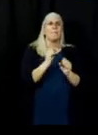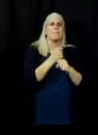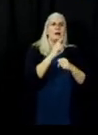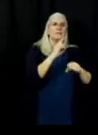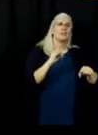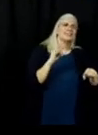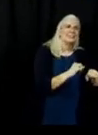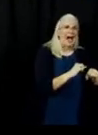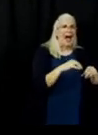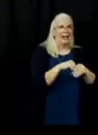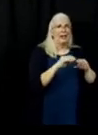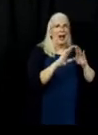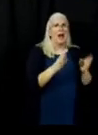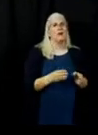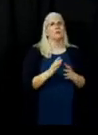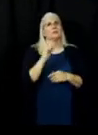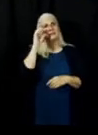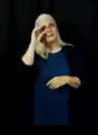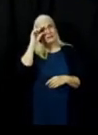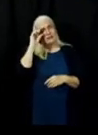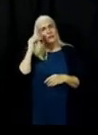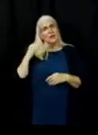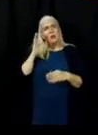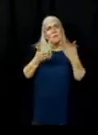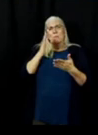by law enforcement personnel.